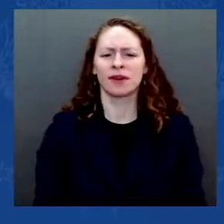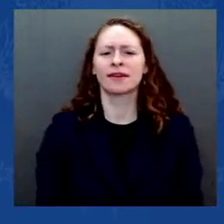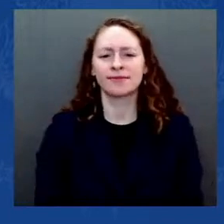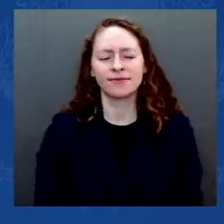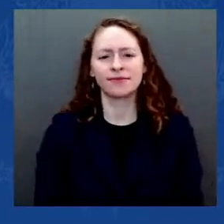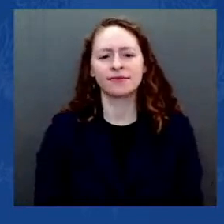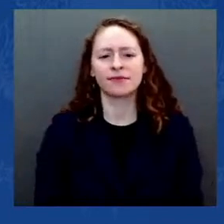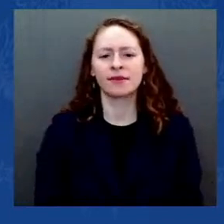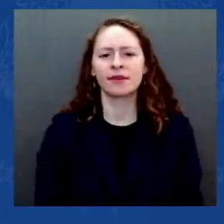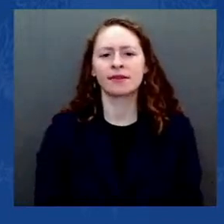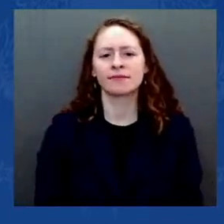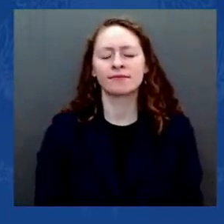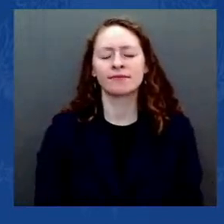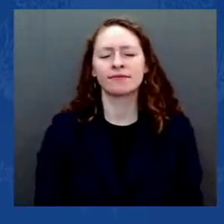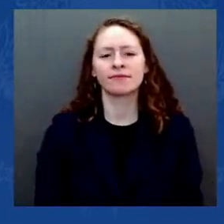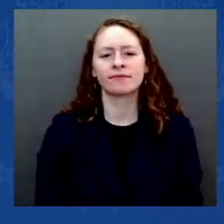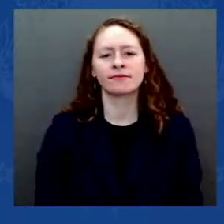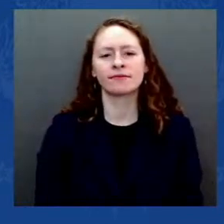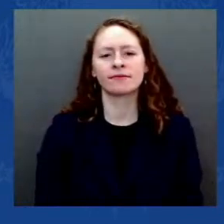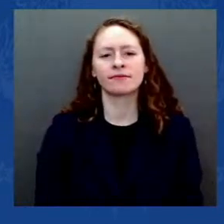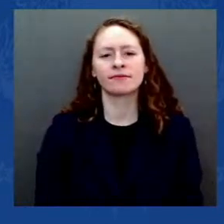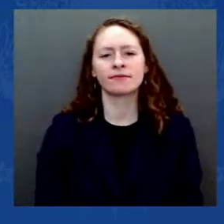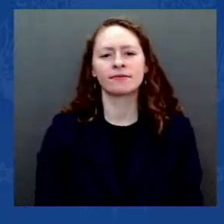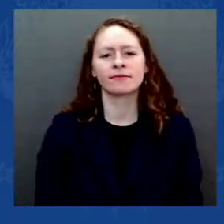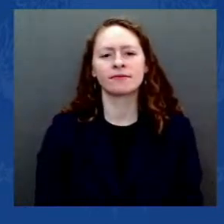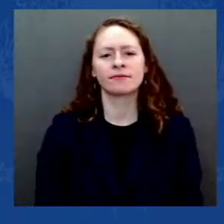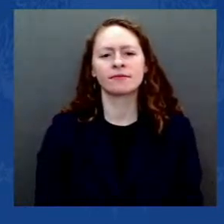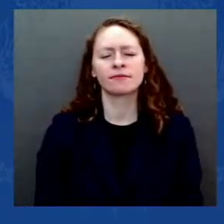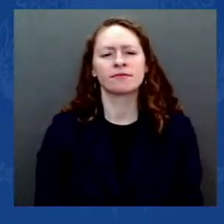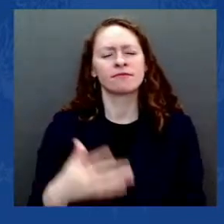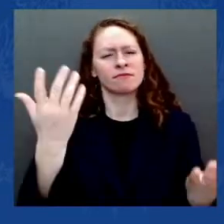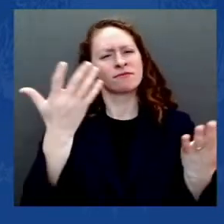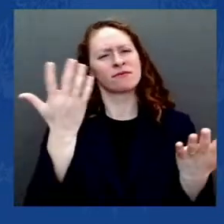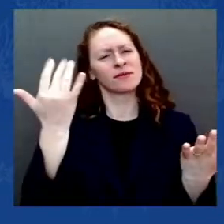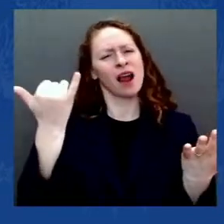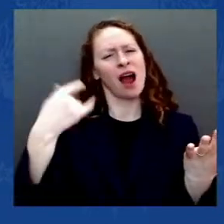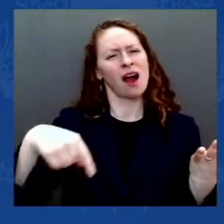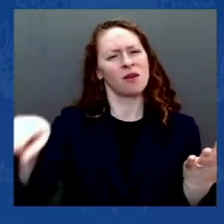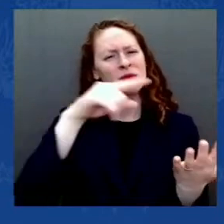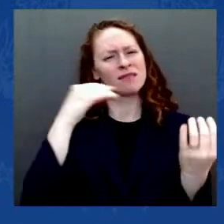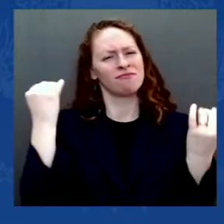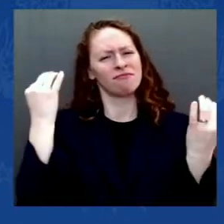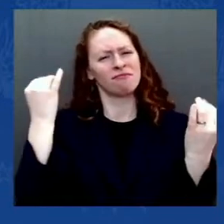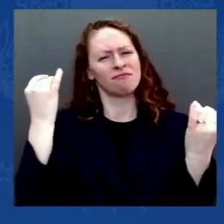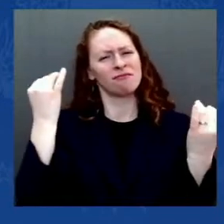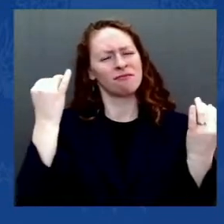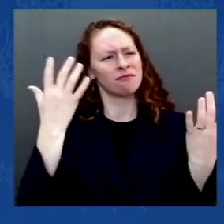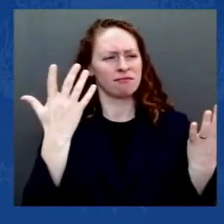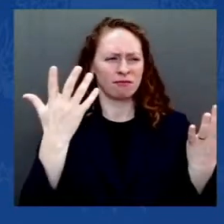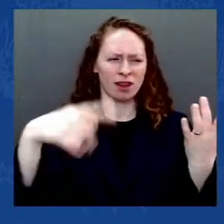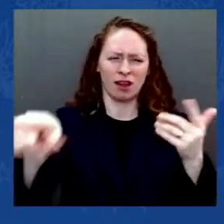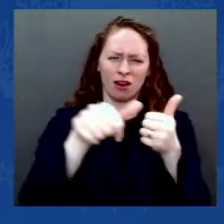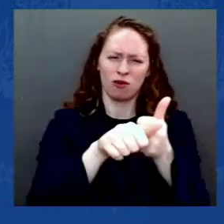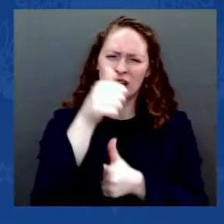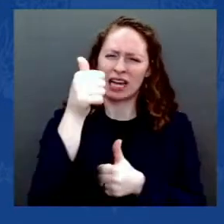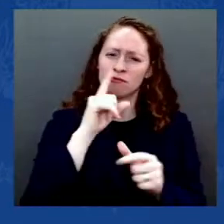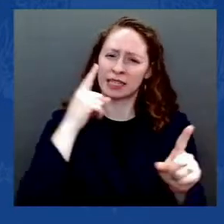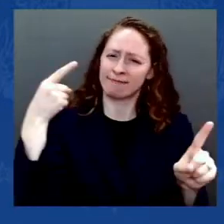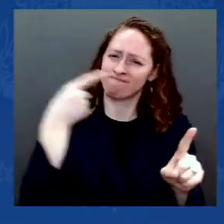decided the way the Constitution prescribes it by we,